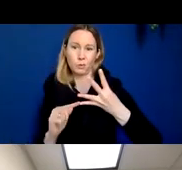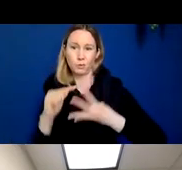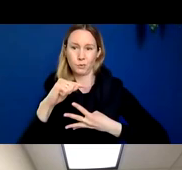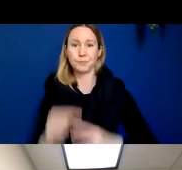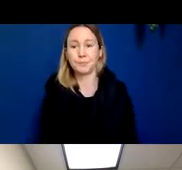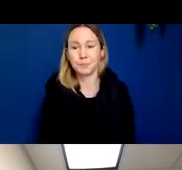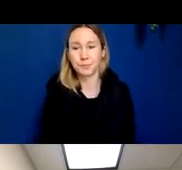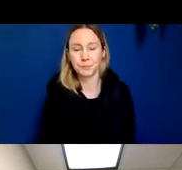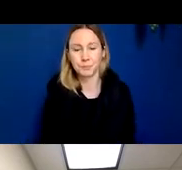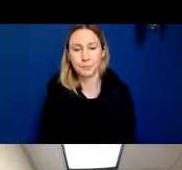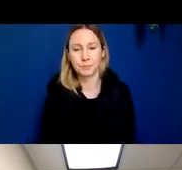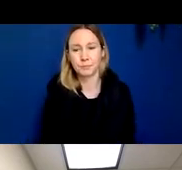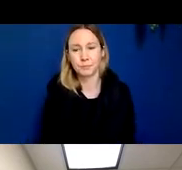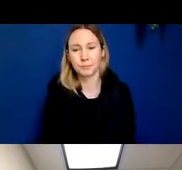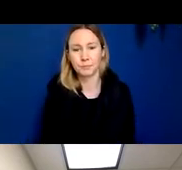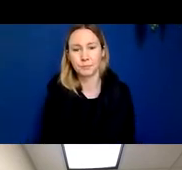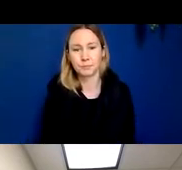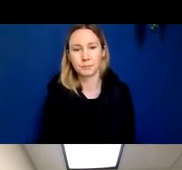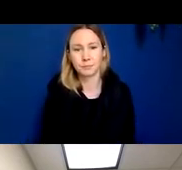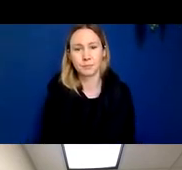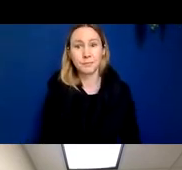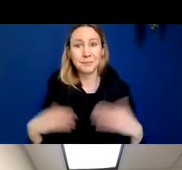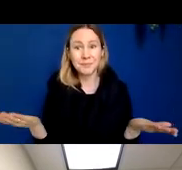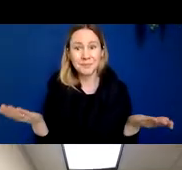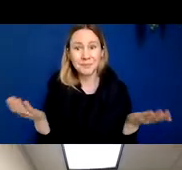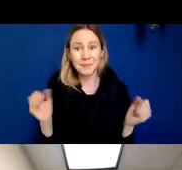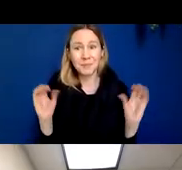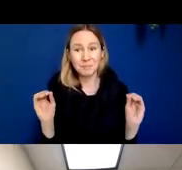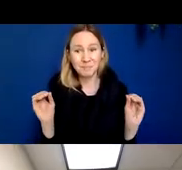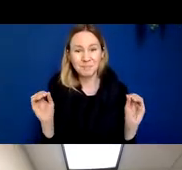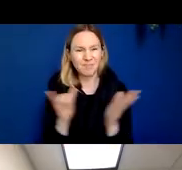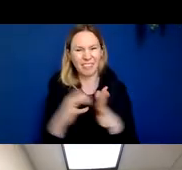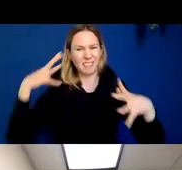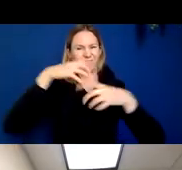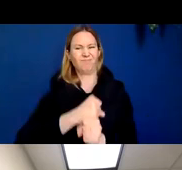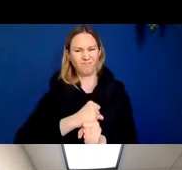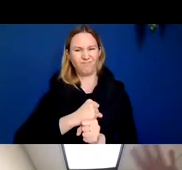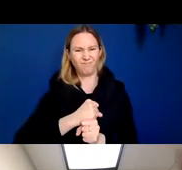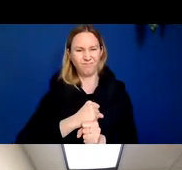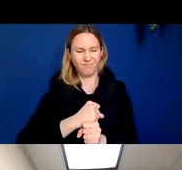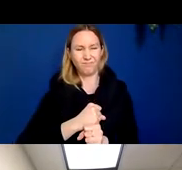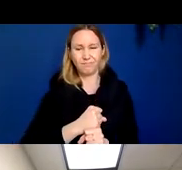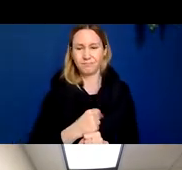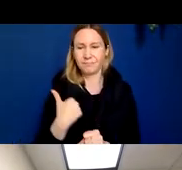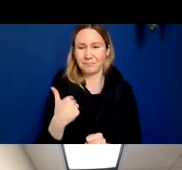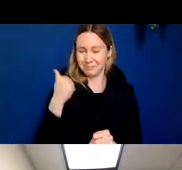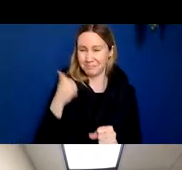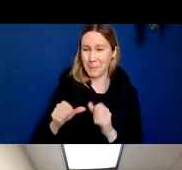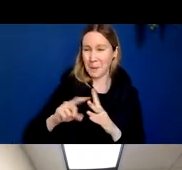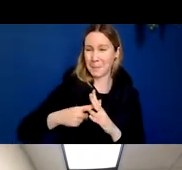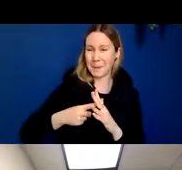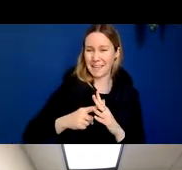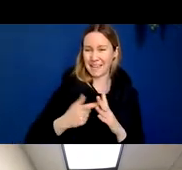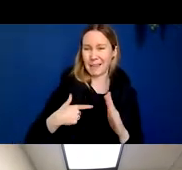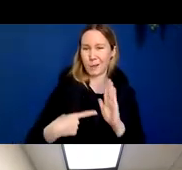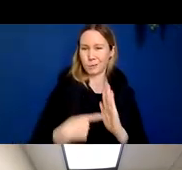Excuse me. Okay, so that's sort of a nutshell, right? We have, going back to the cartoon I showed you at the beginning, lung